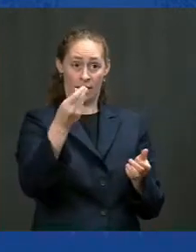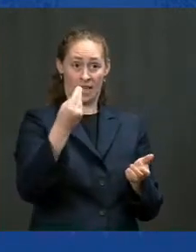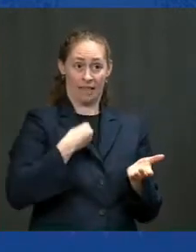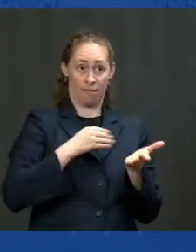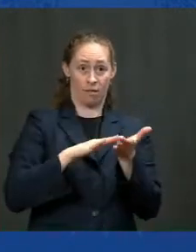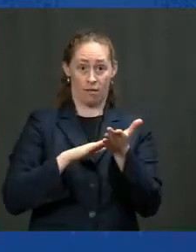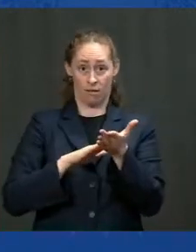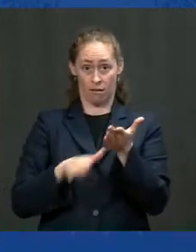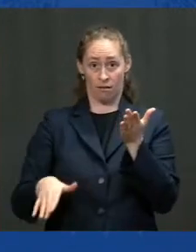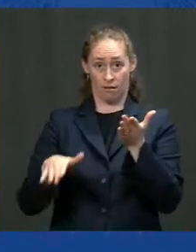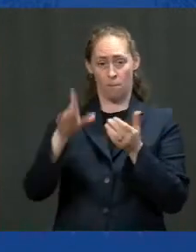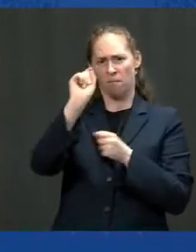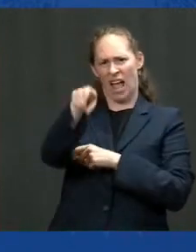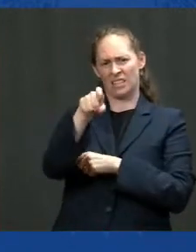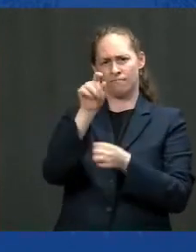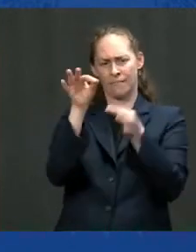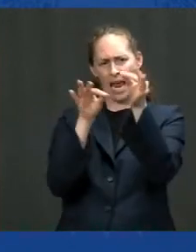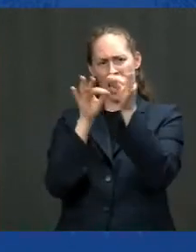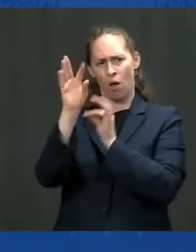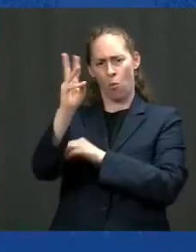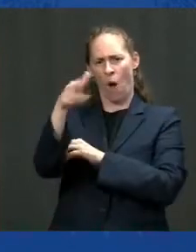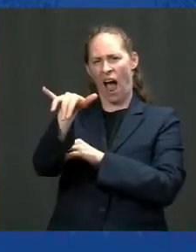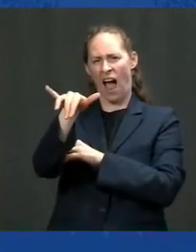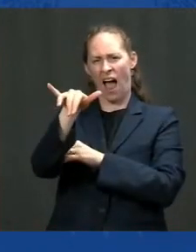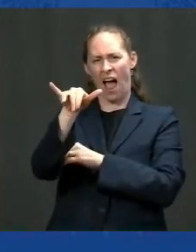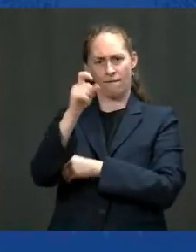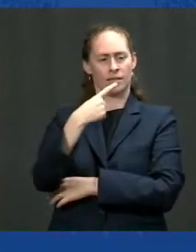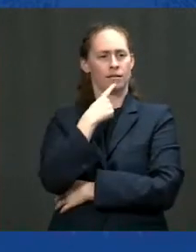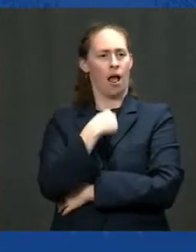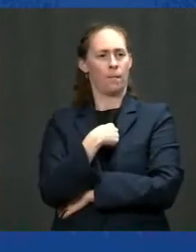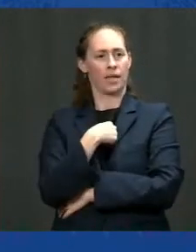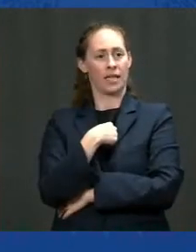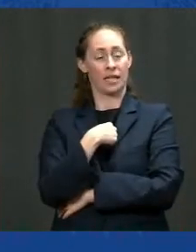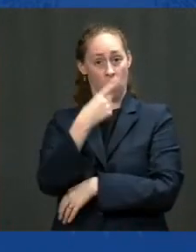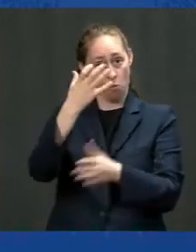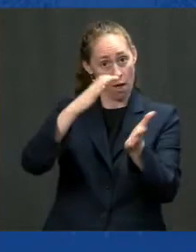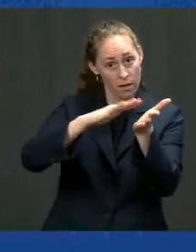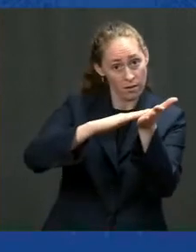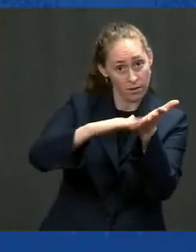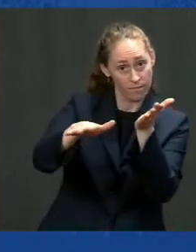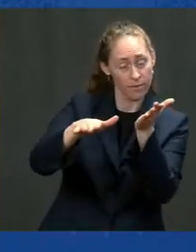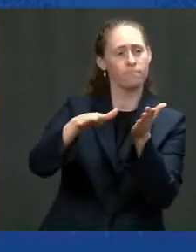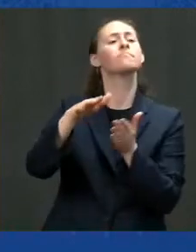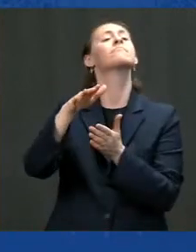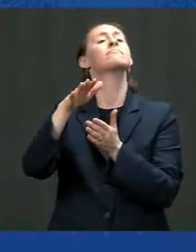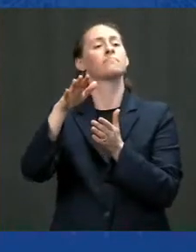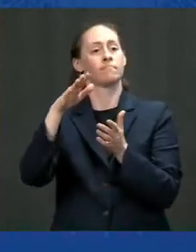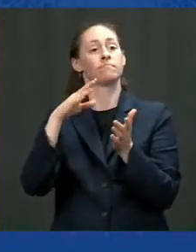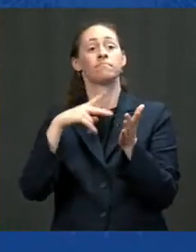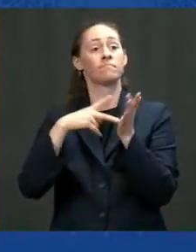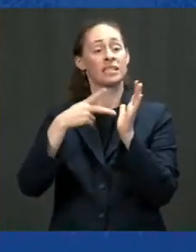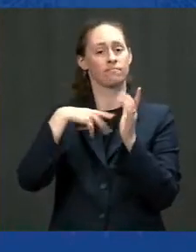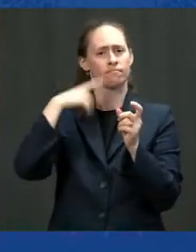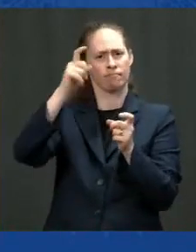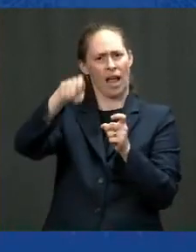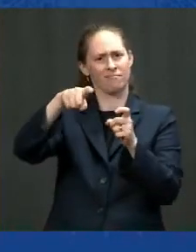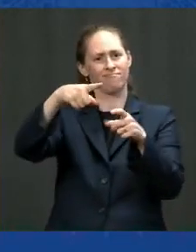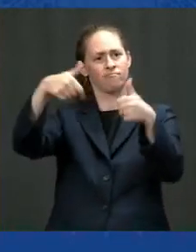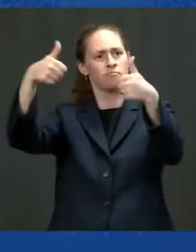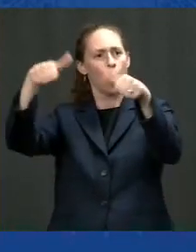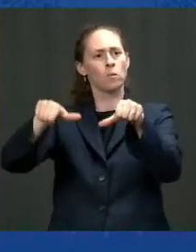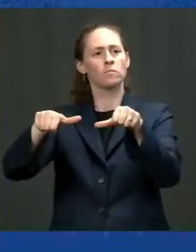why the exception. If they still want a waiver, they have to post the request on